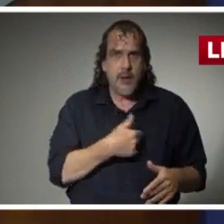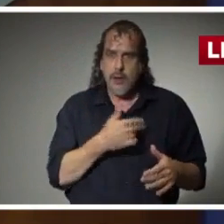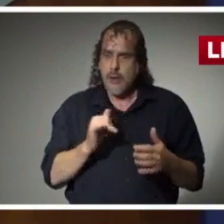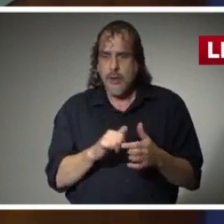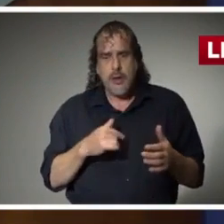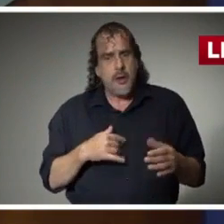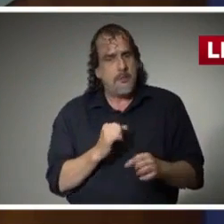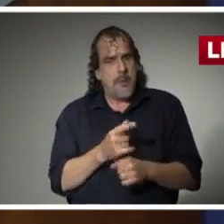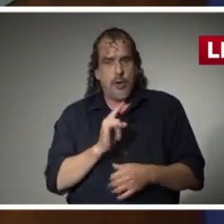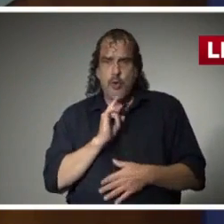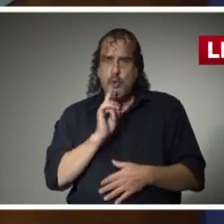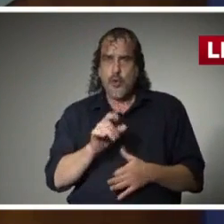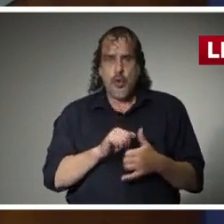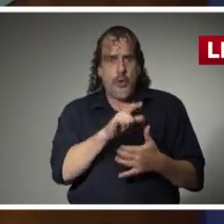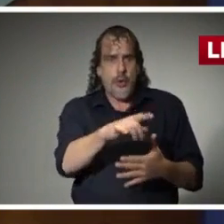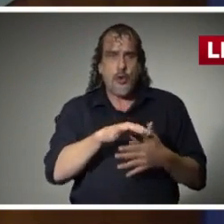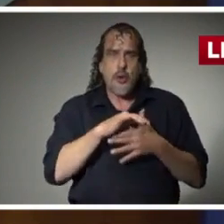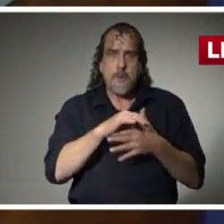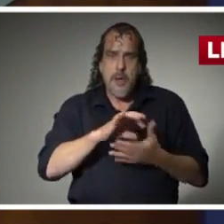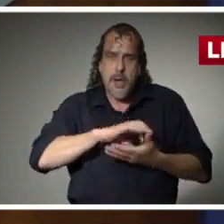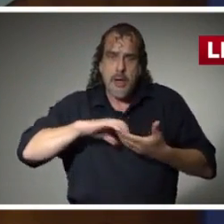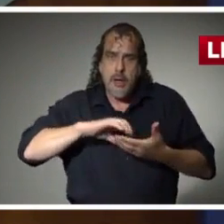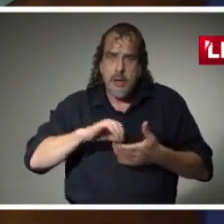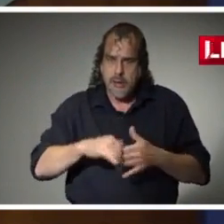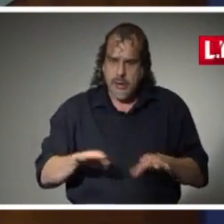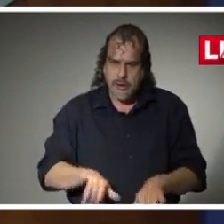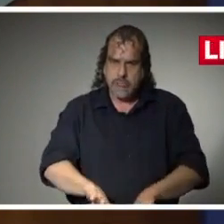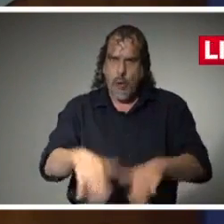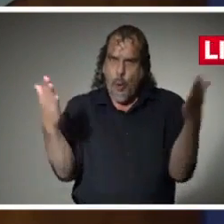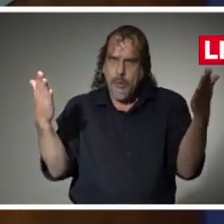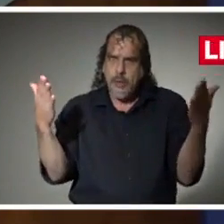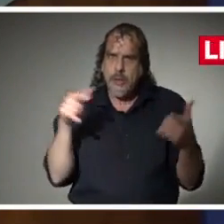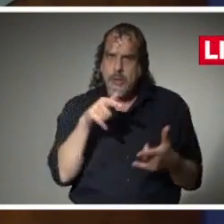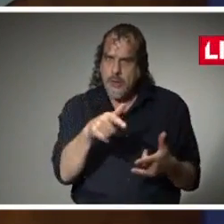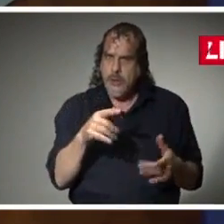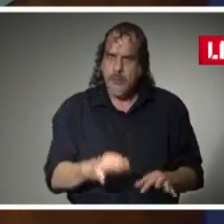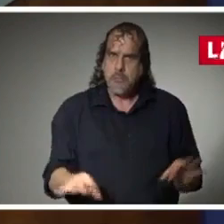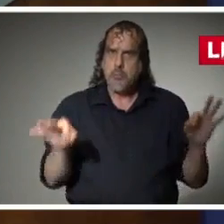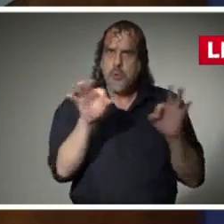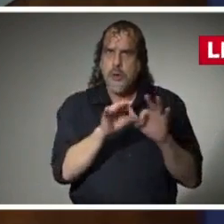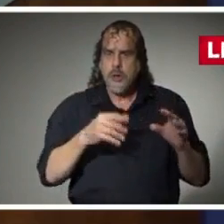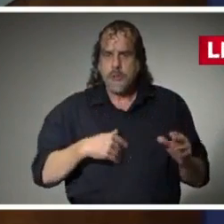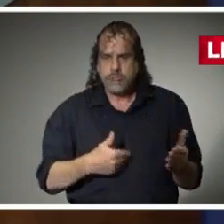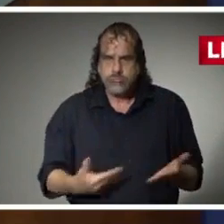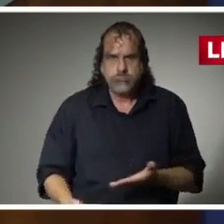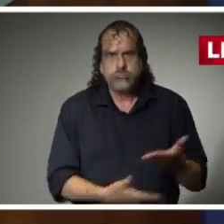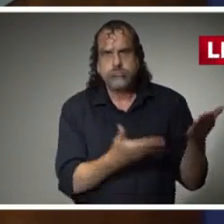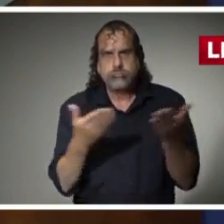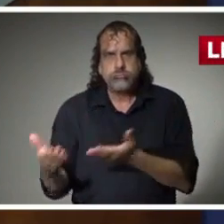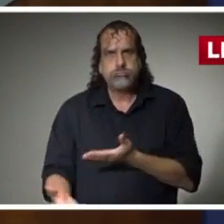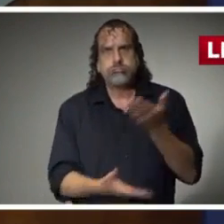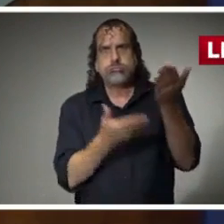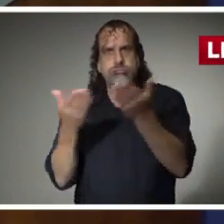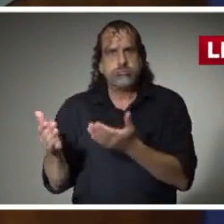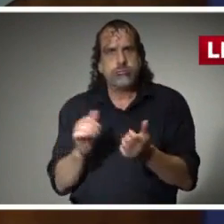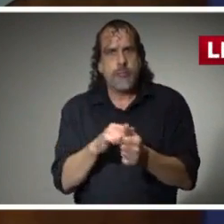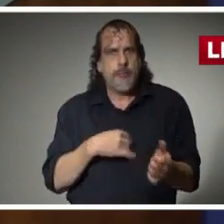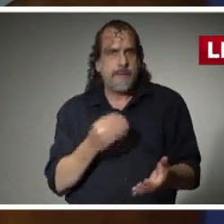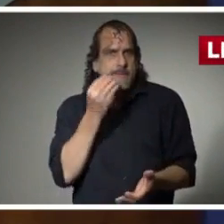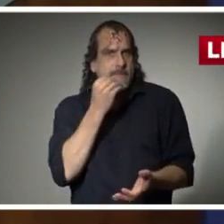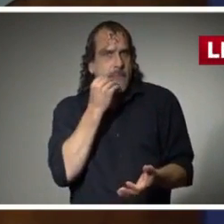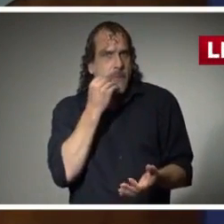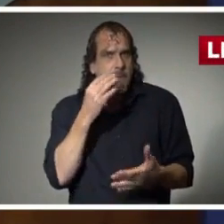that those facilities can remain open so that we can continue to provide the